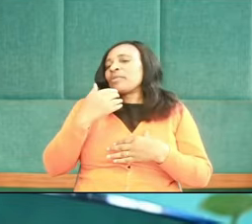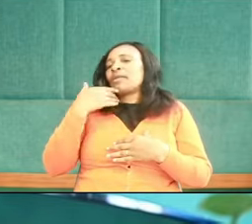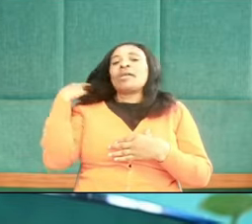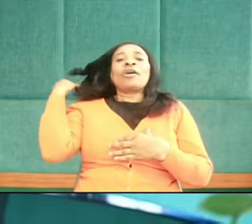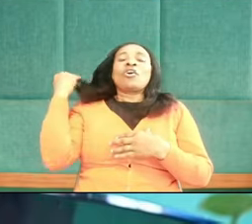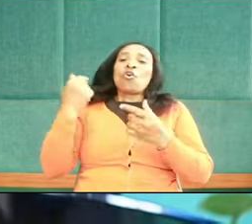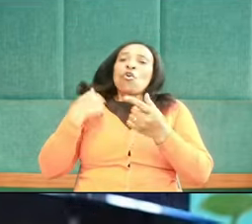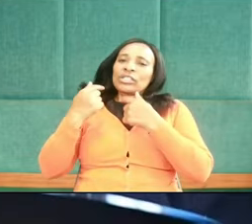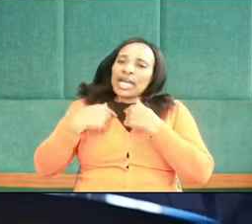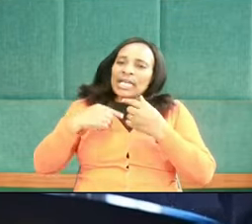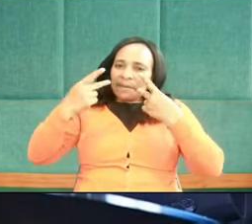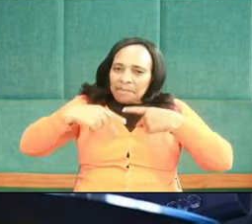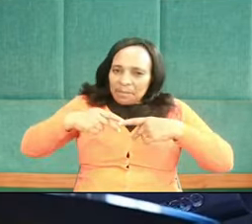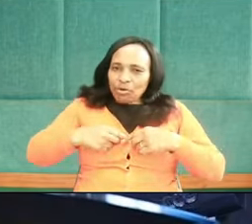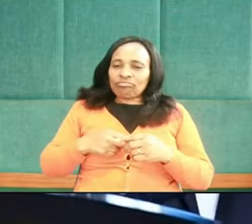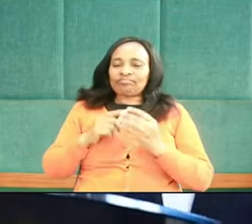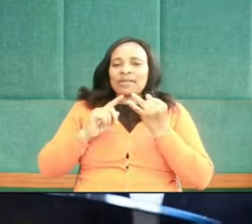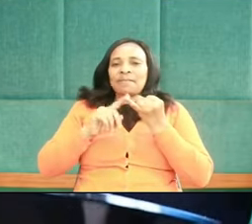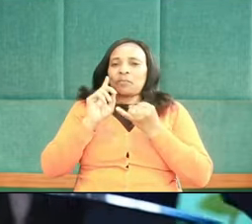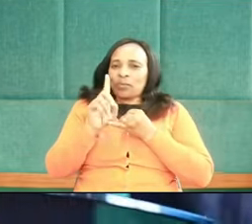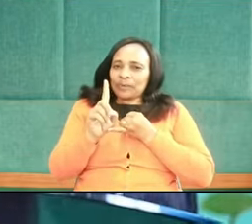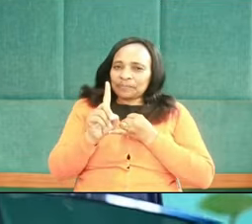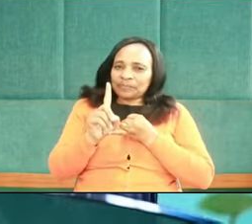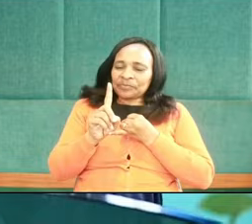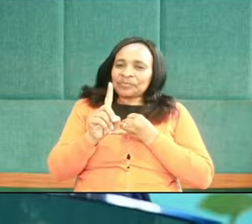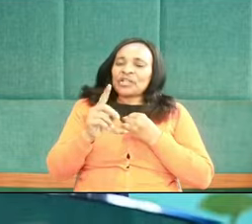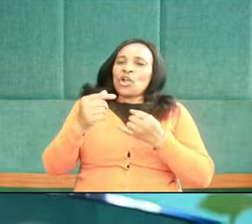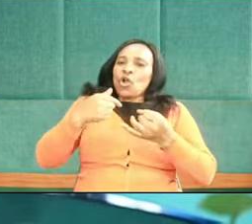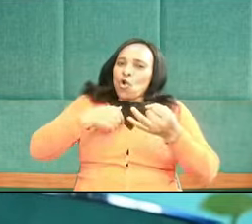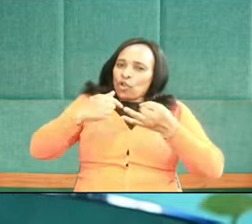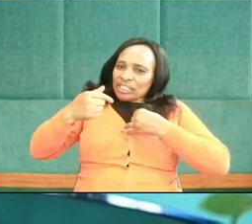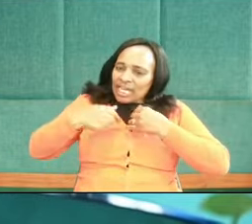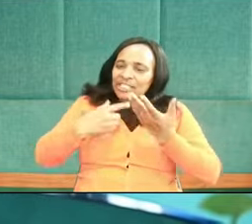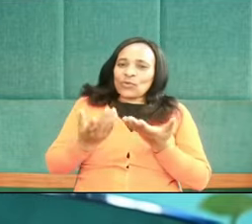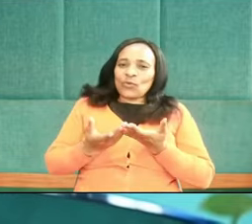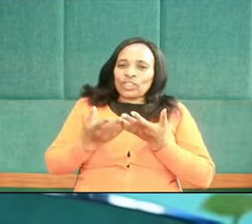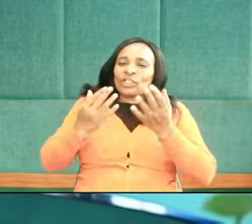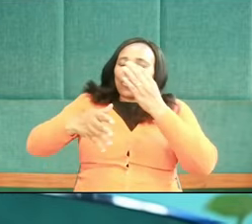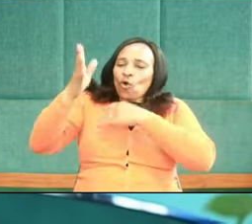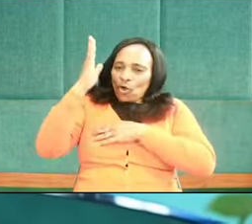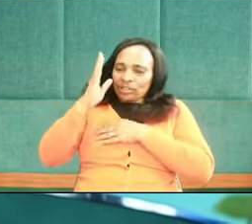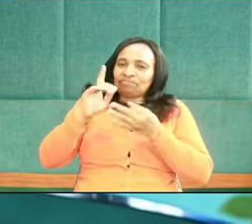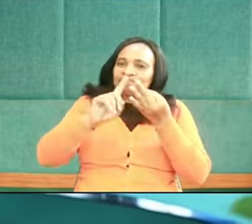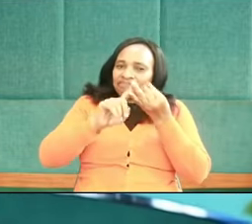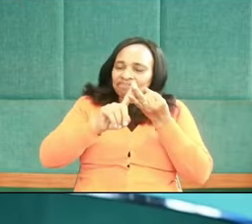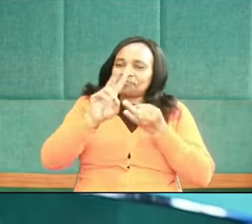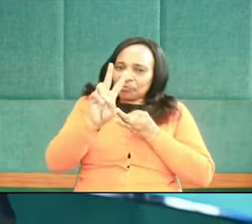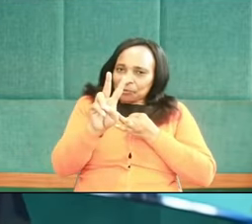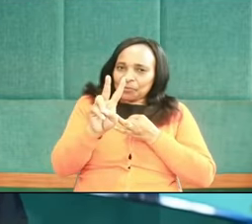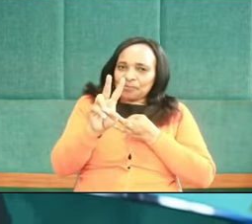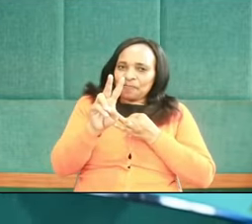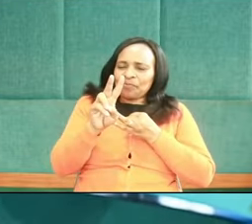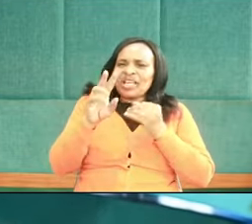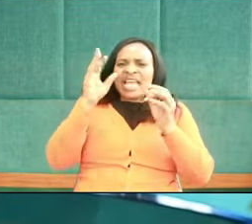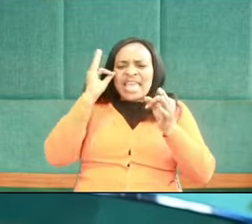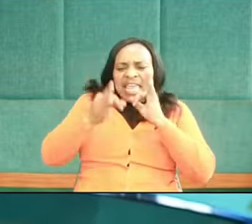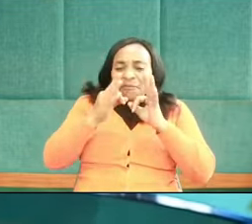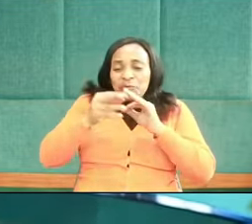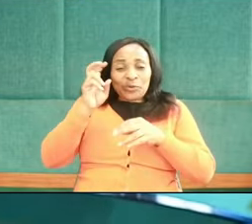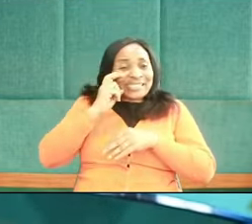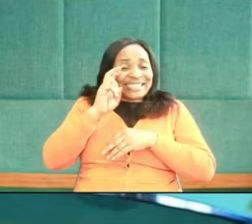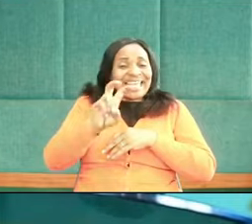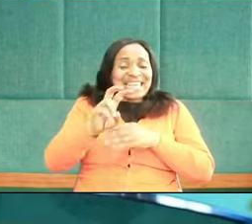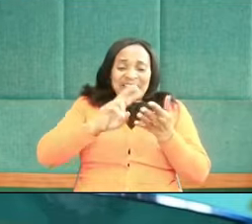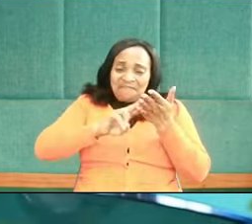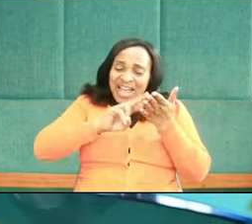concerning people, and priorities concerning God. If you look at the text carefully,